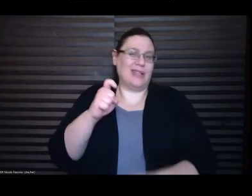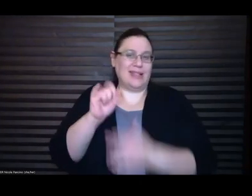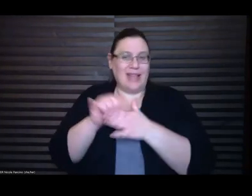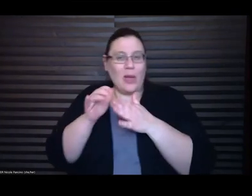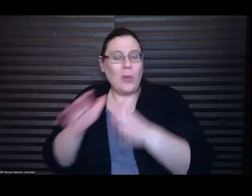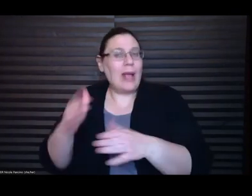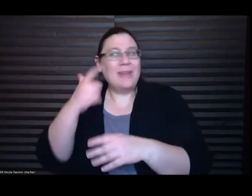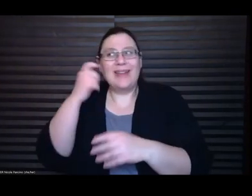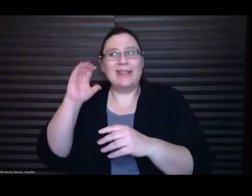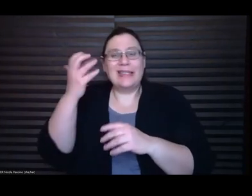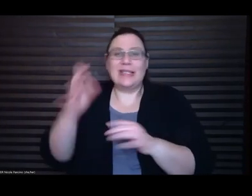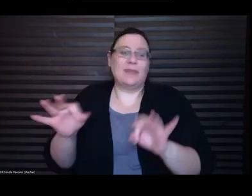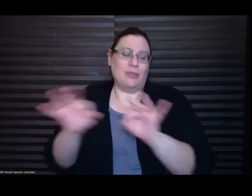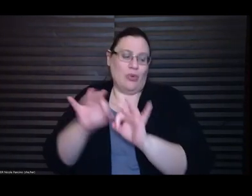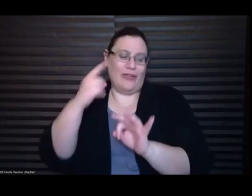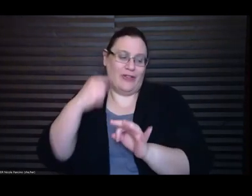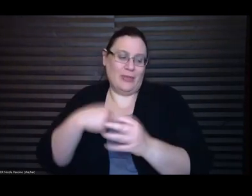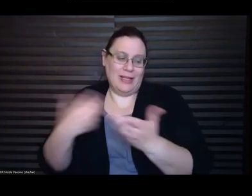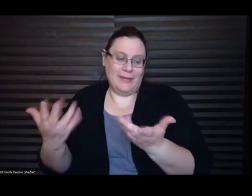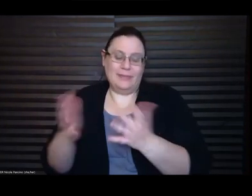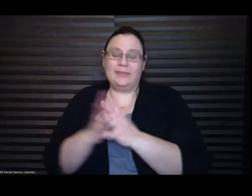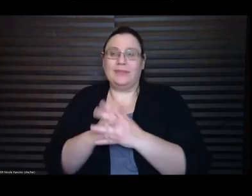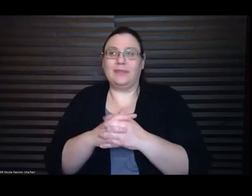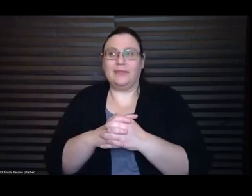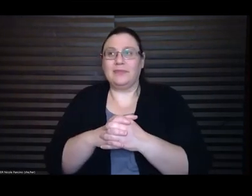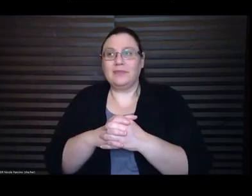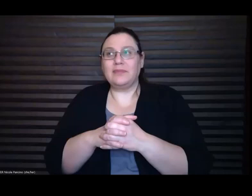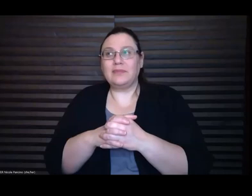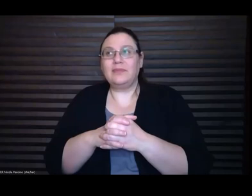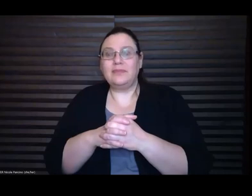so yeah so that was sort of the beginning of that process I guess